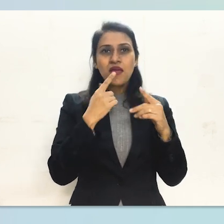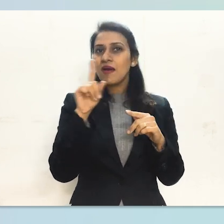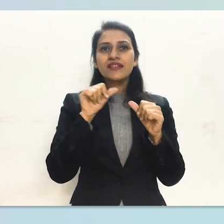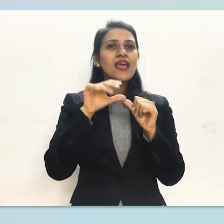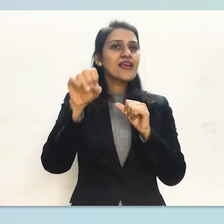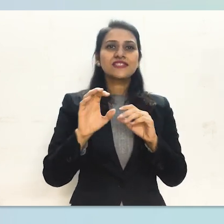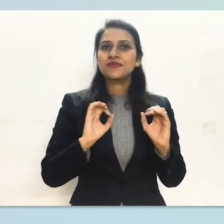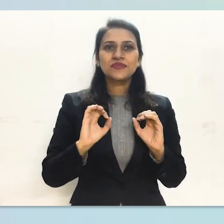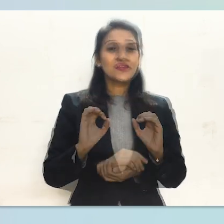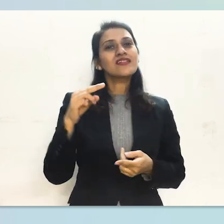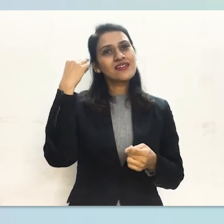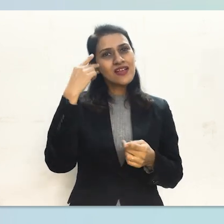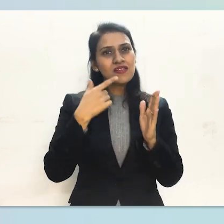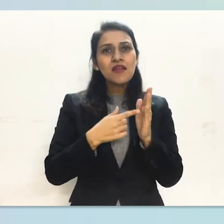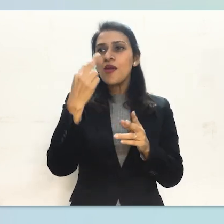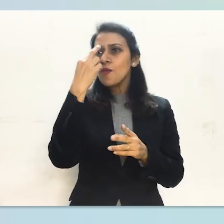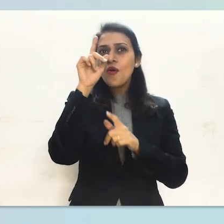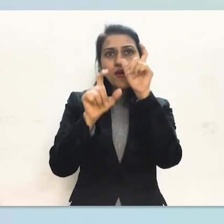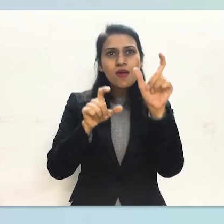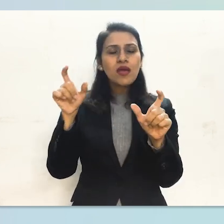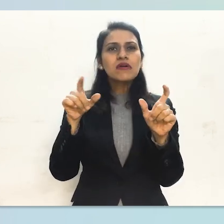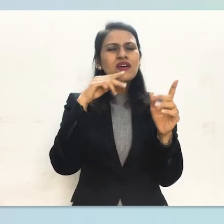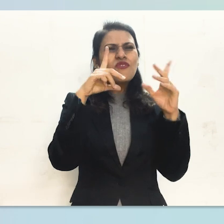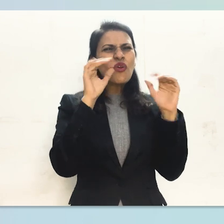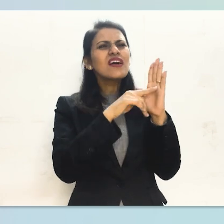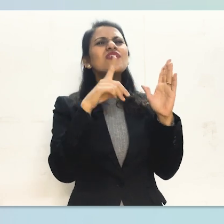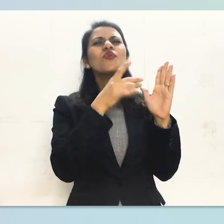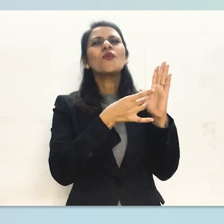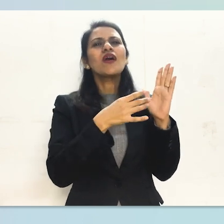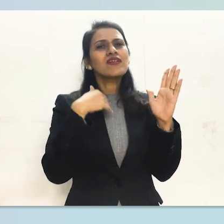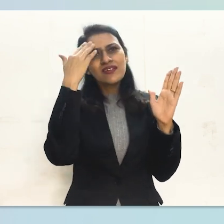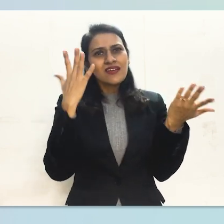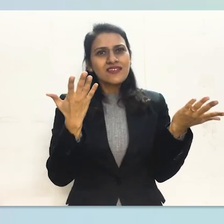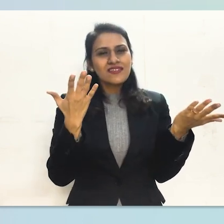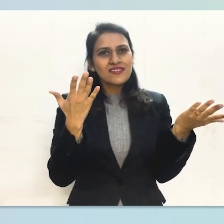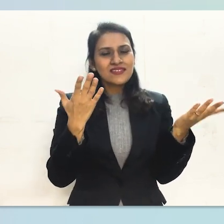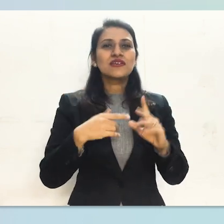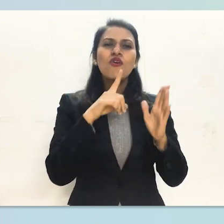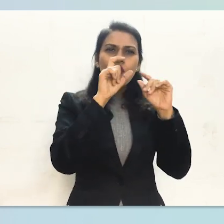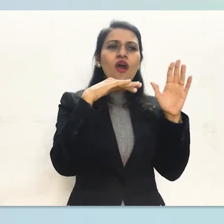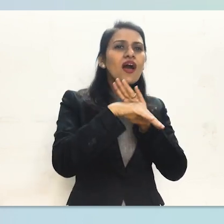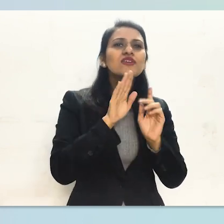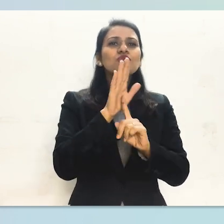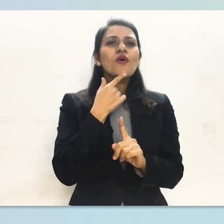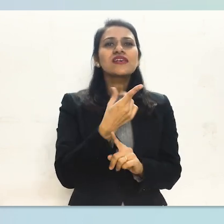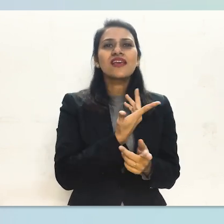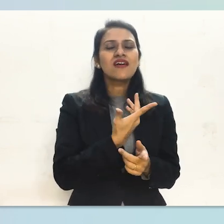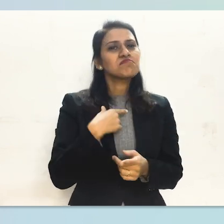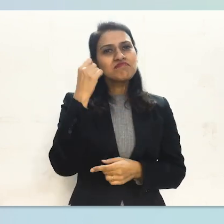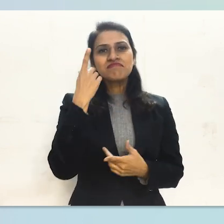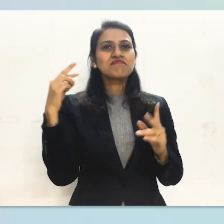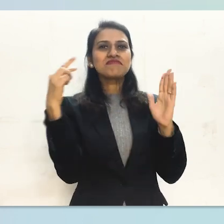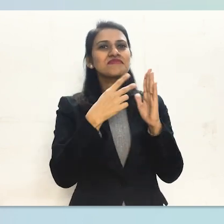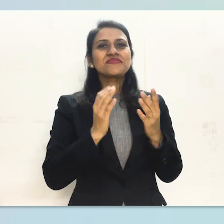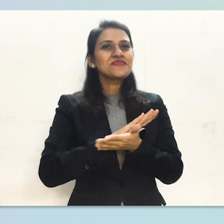won't know what they are describing. So today, we've got a new video for you which will teach you to create an accessible